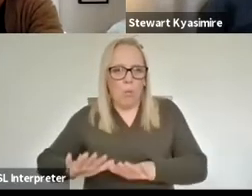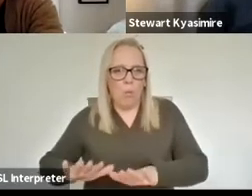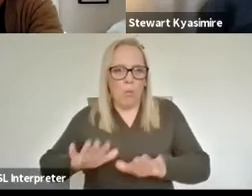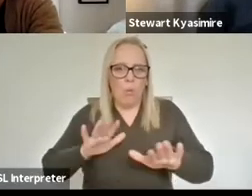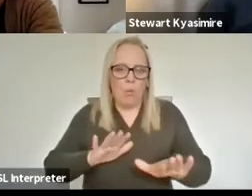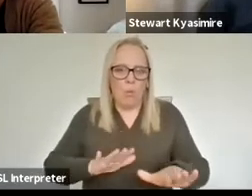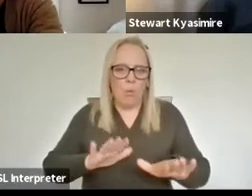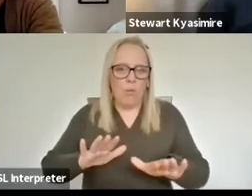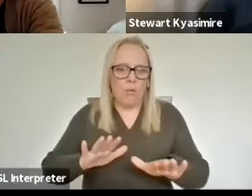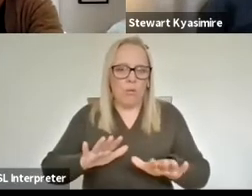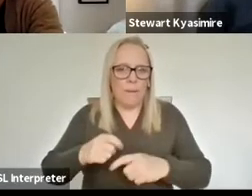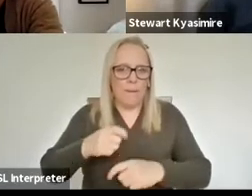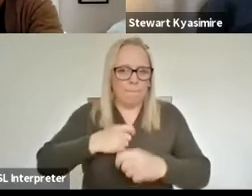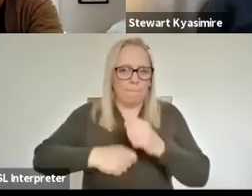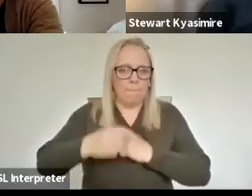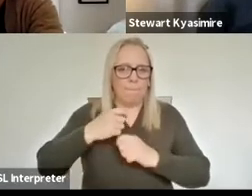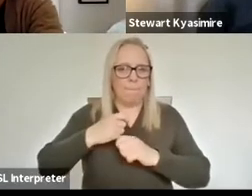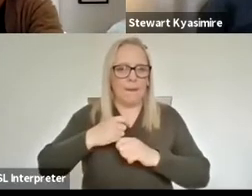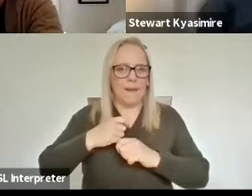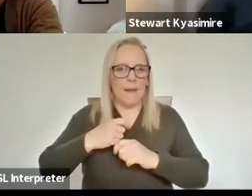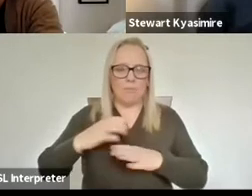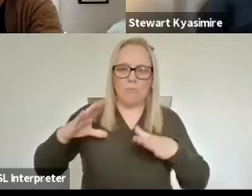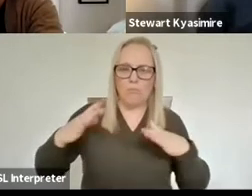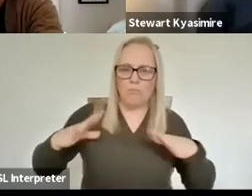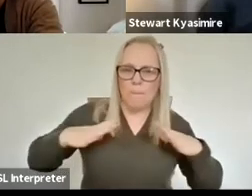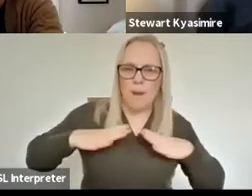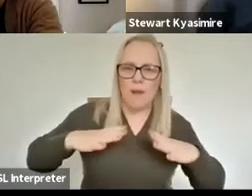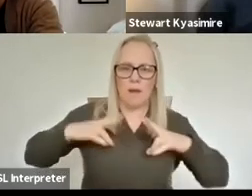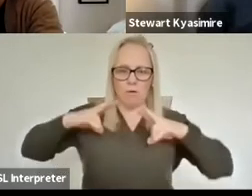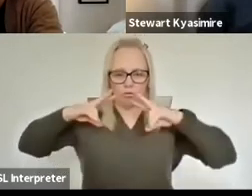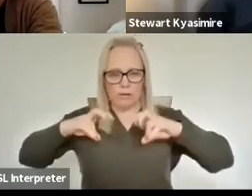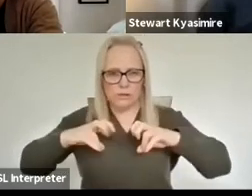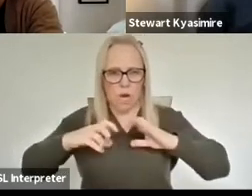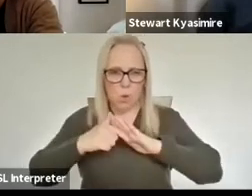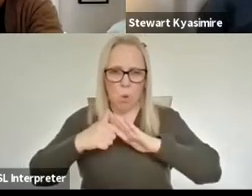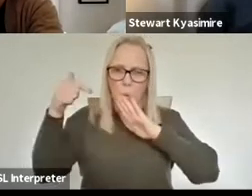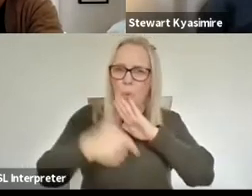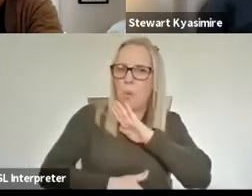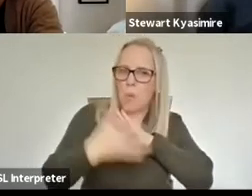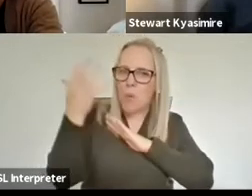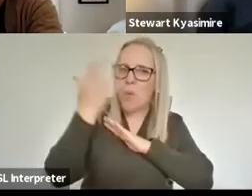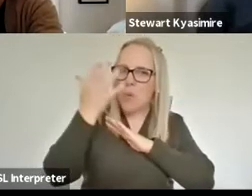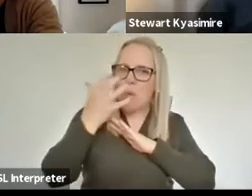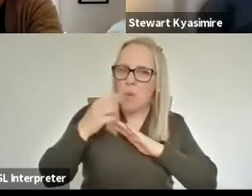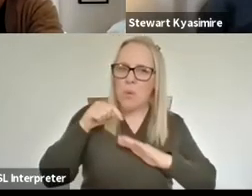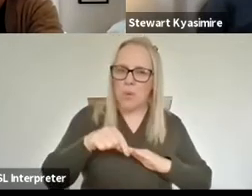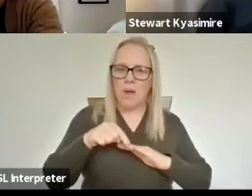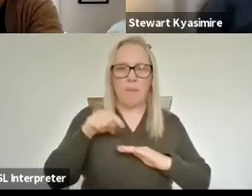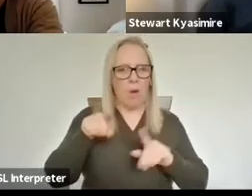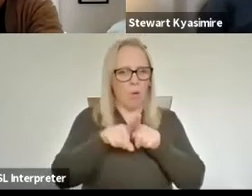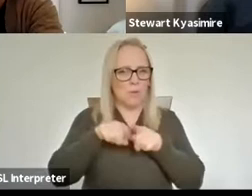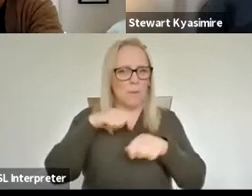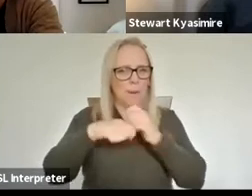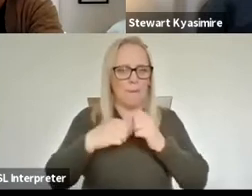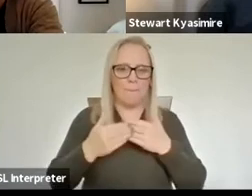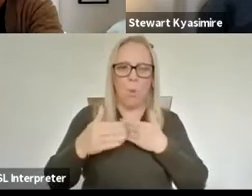bit more depth in the preparation and the research and this depth and preparation was also more collaborative uh